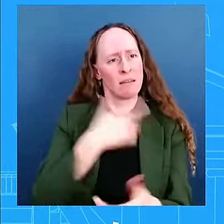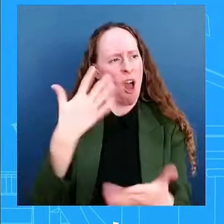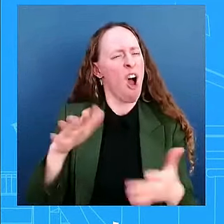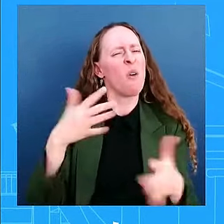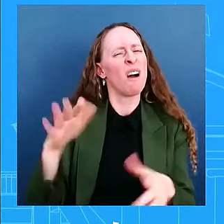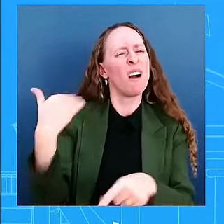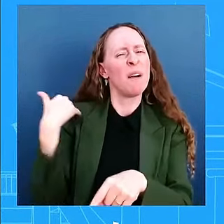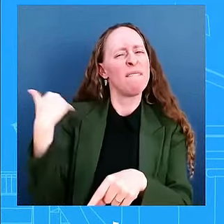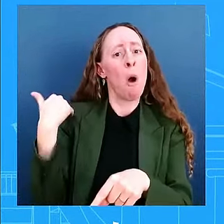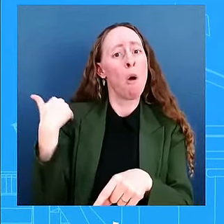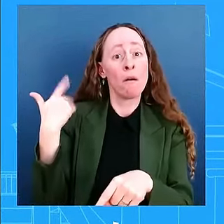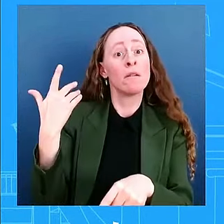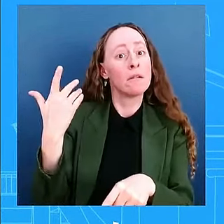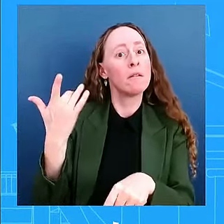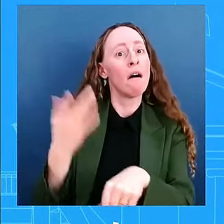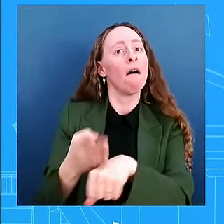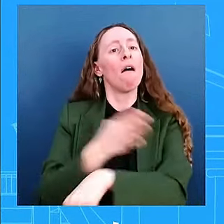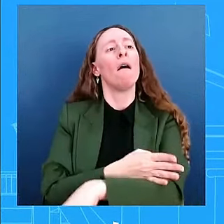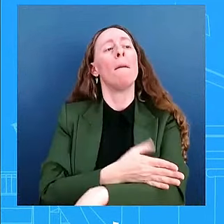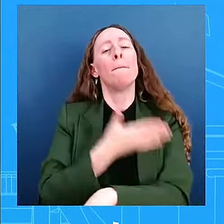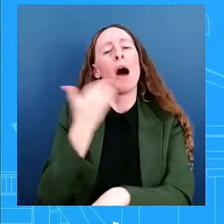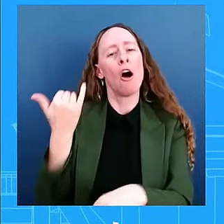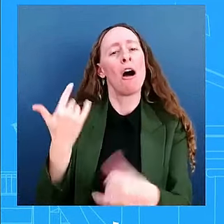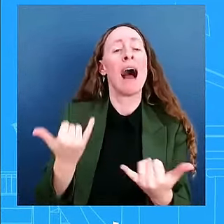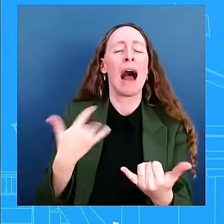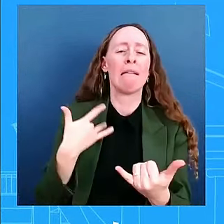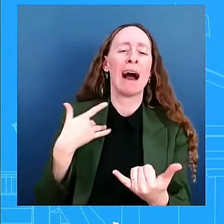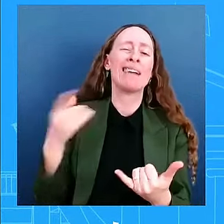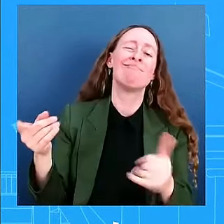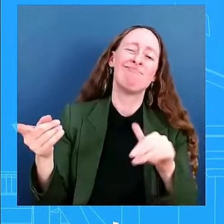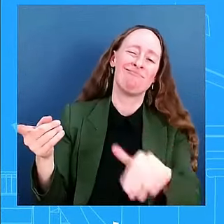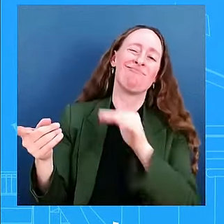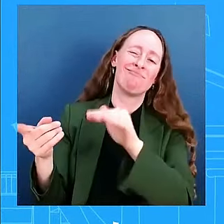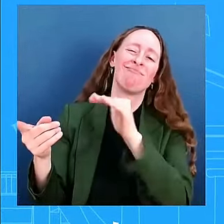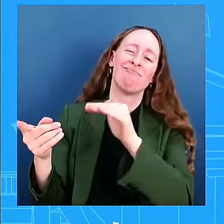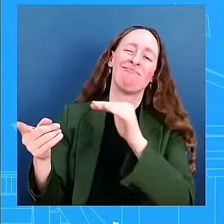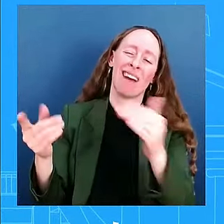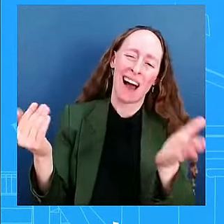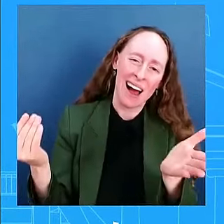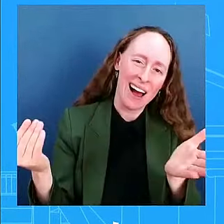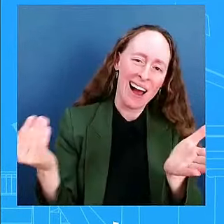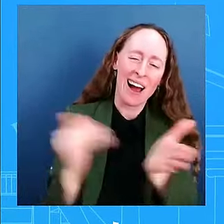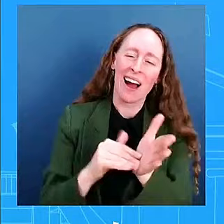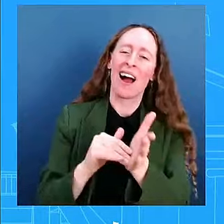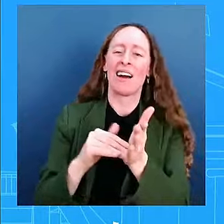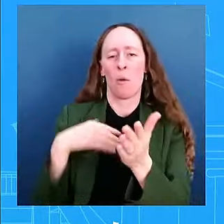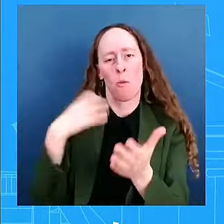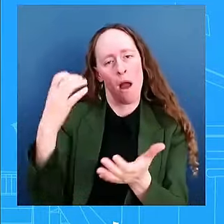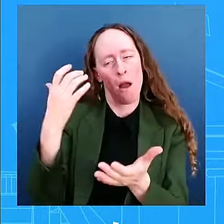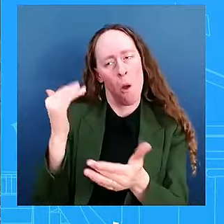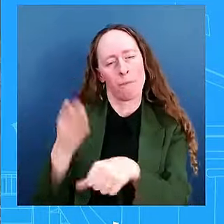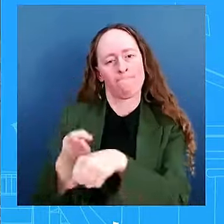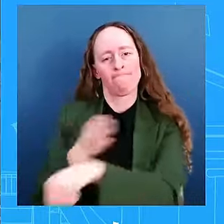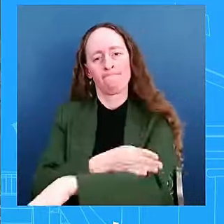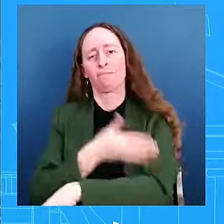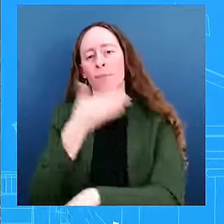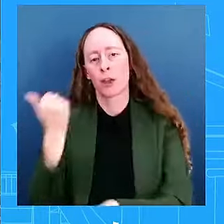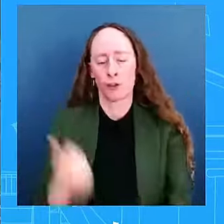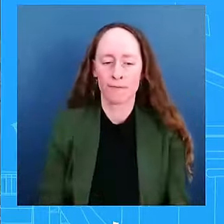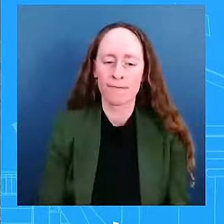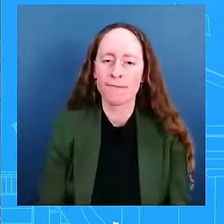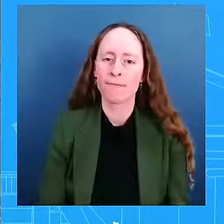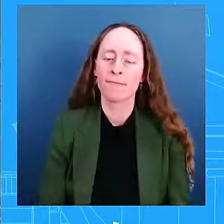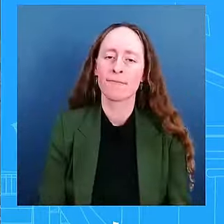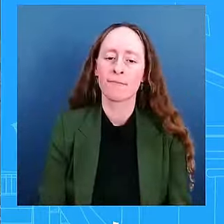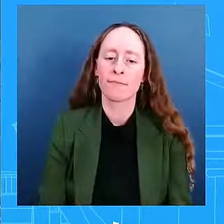we're doing this again. And so we want to see a constructive response. Just one follow-up there. The Israelis have 30 days to sort of